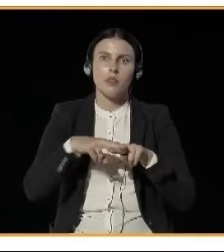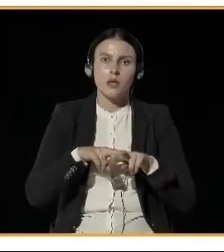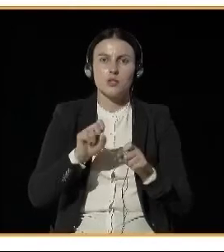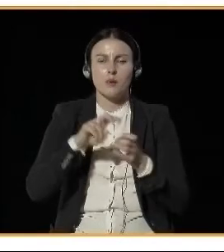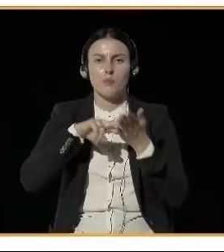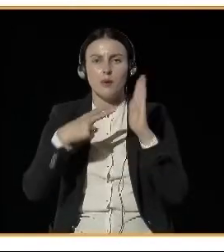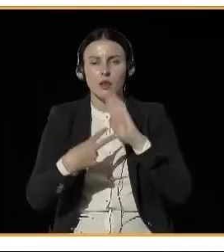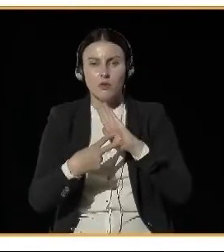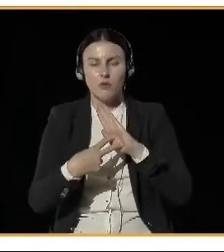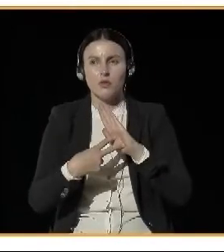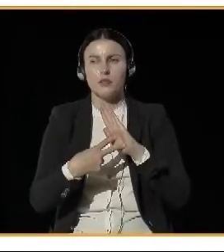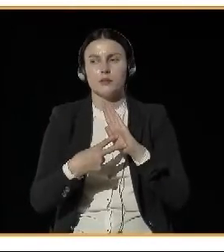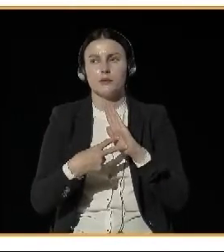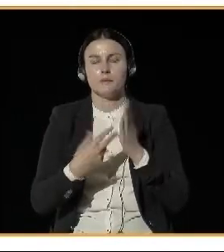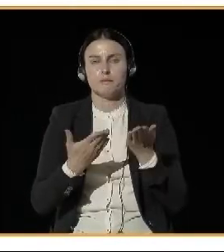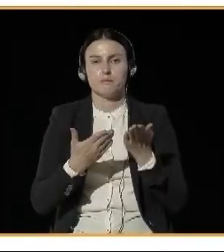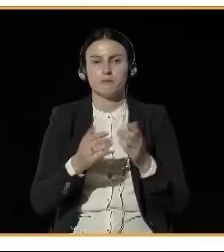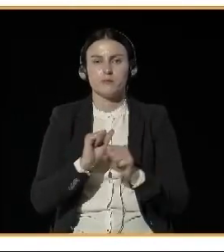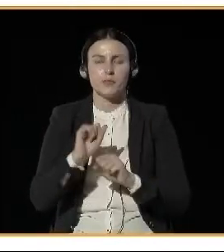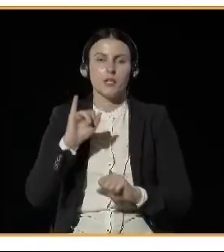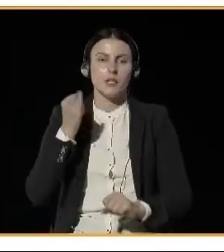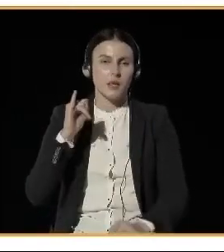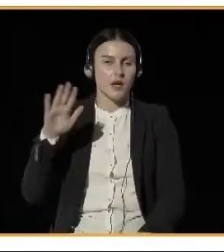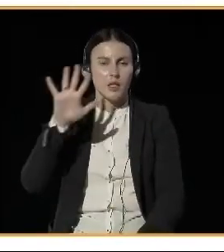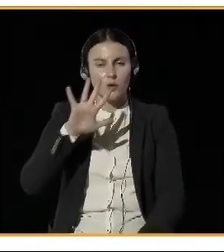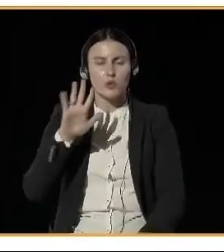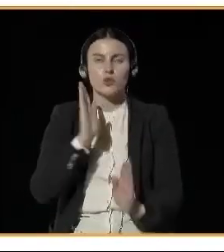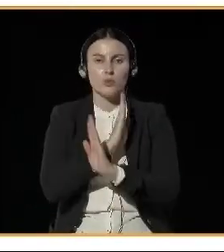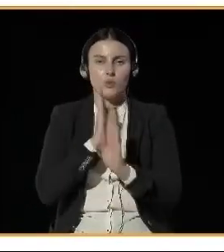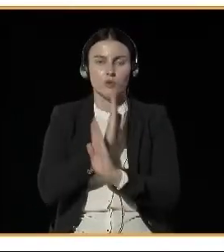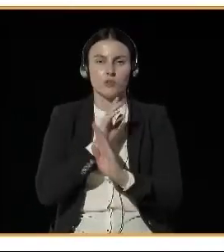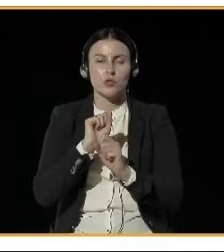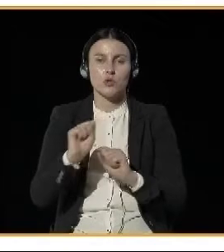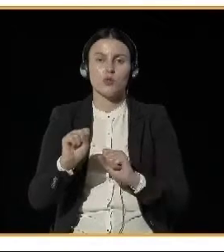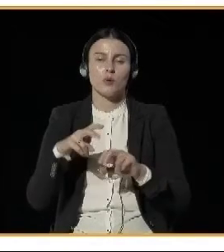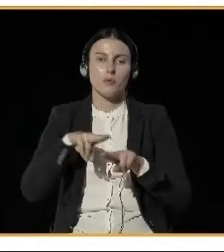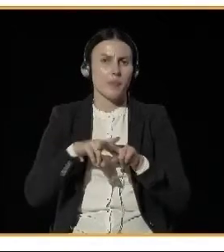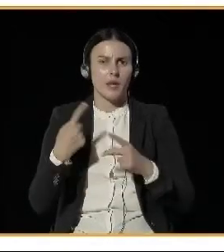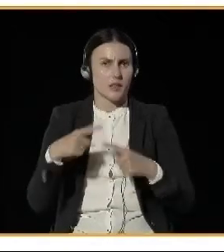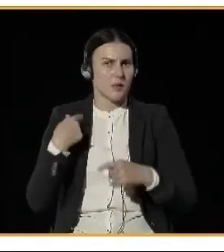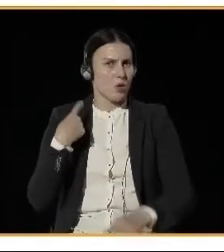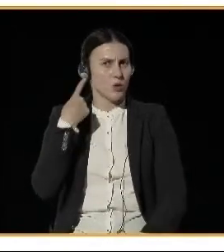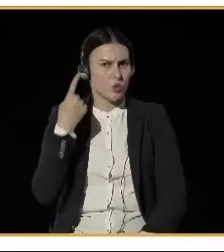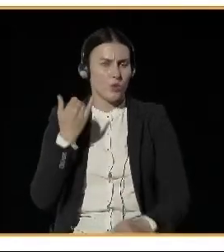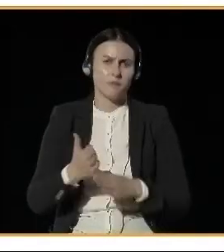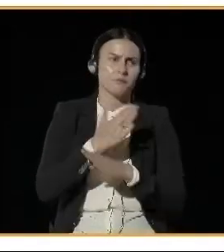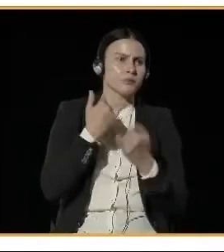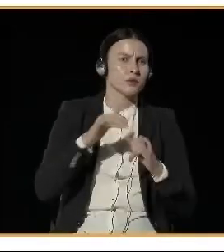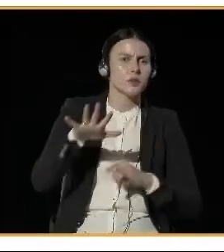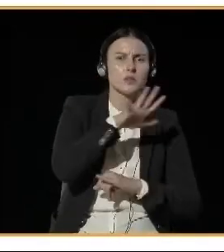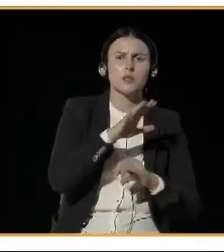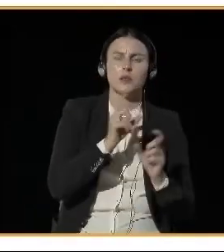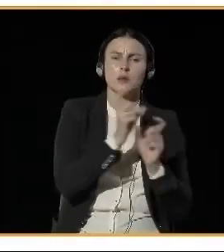solutions actually in any other countries, but with this tool, this tool provides the municipality